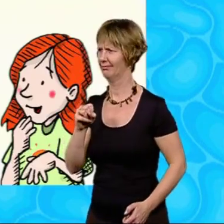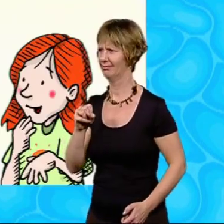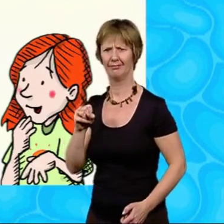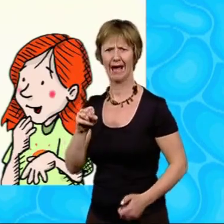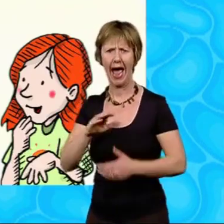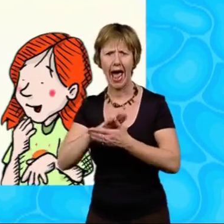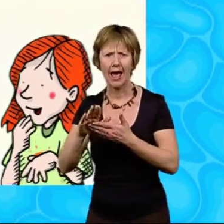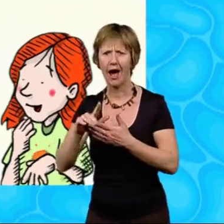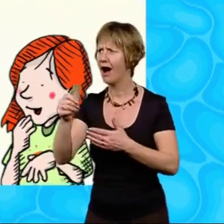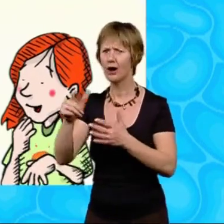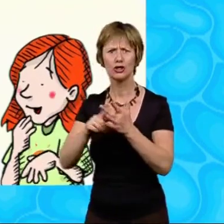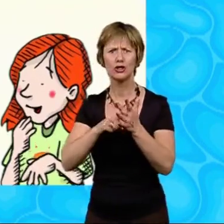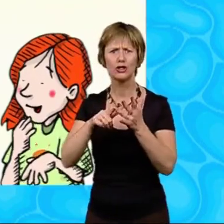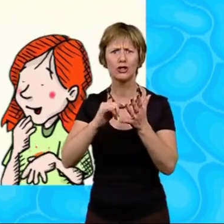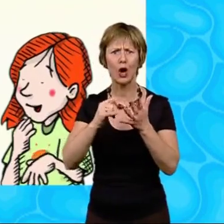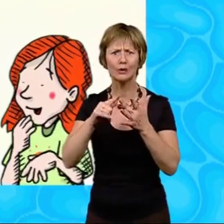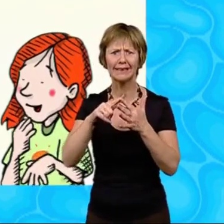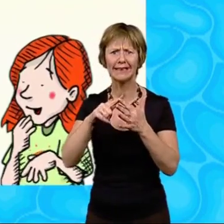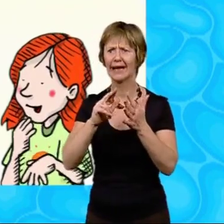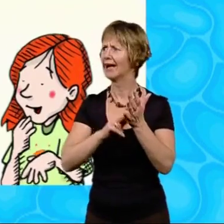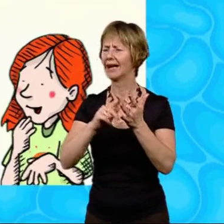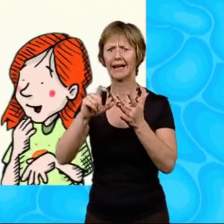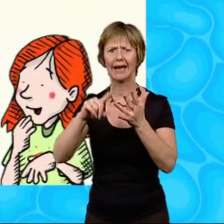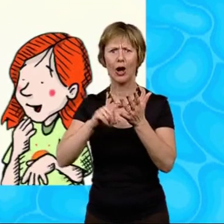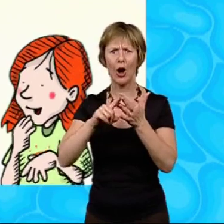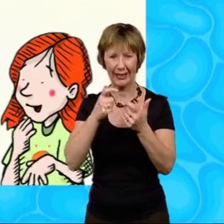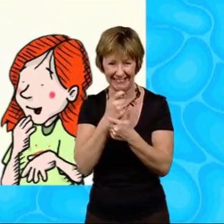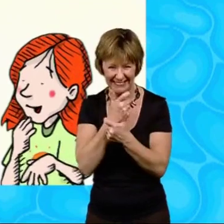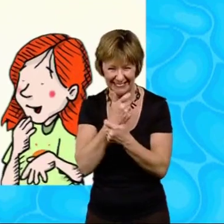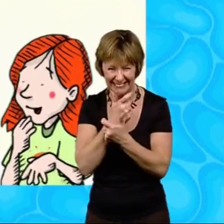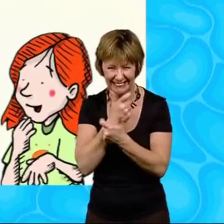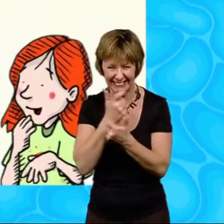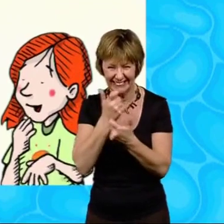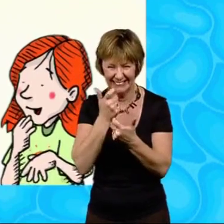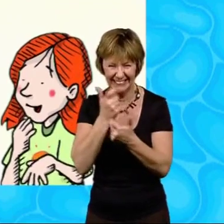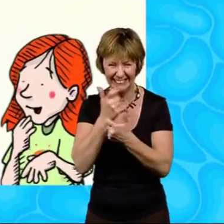Hannah and Josie and Nicole and all the others around me burst out laughing.